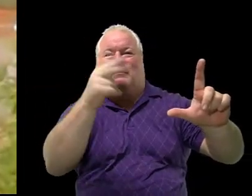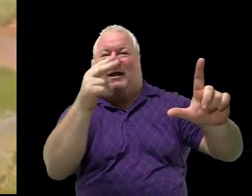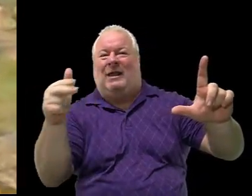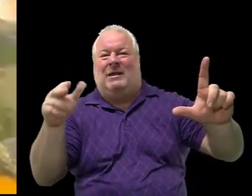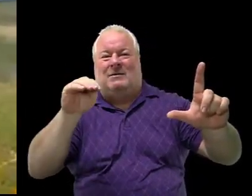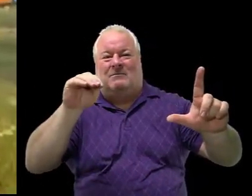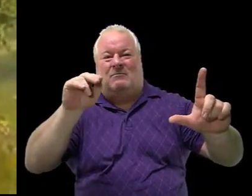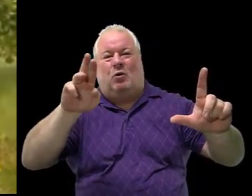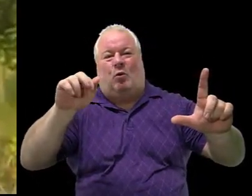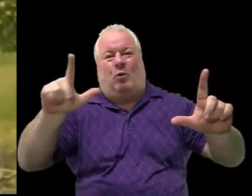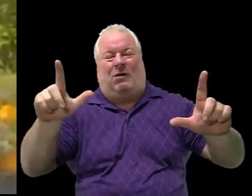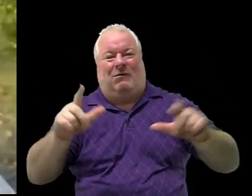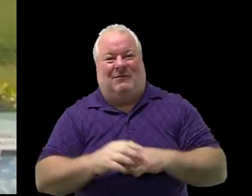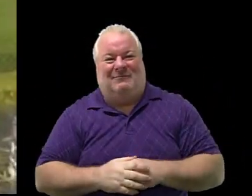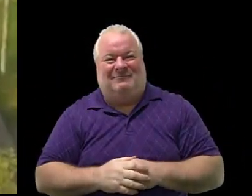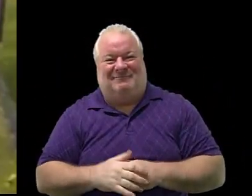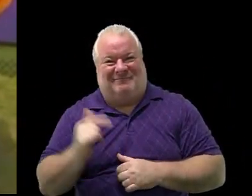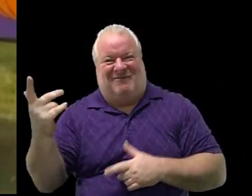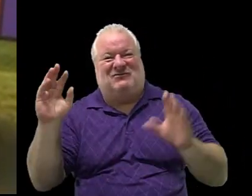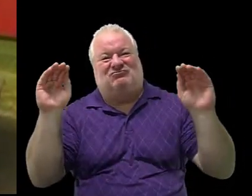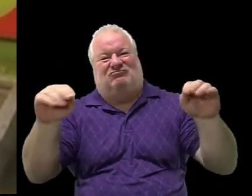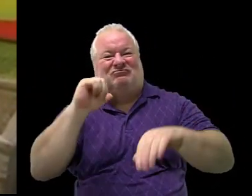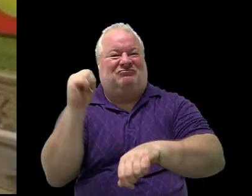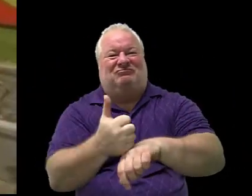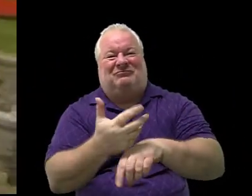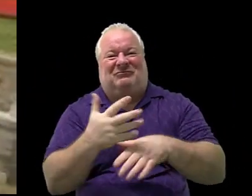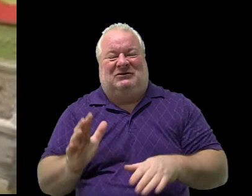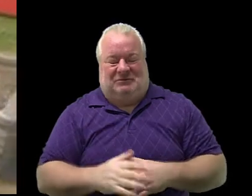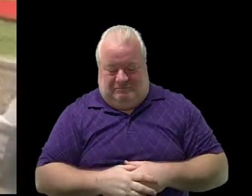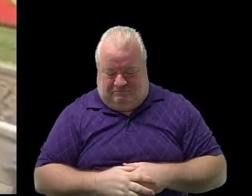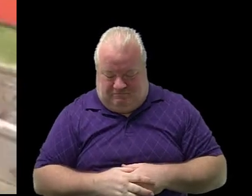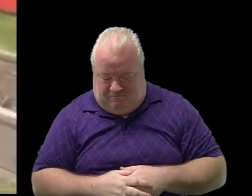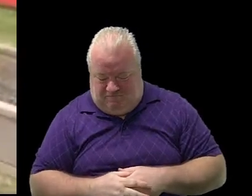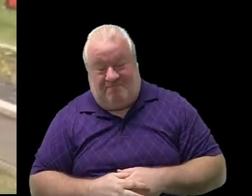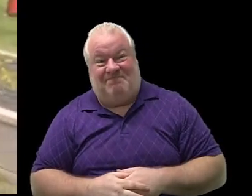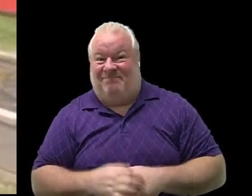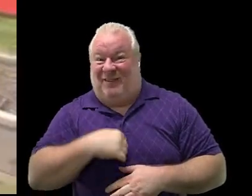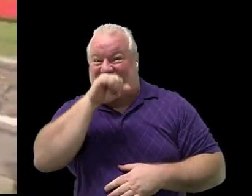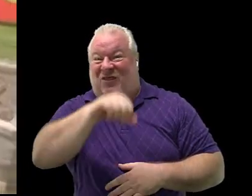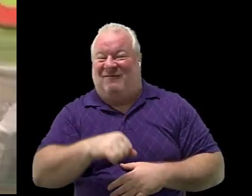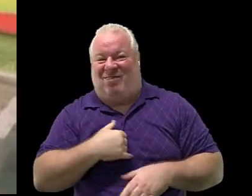just had installed I just love them